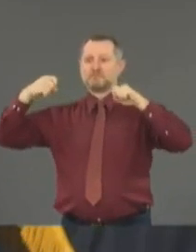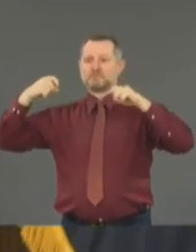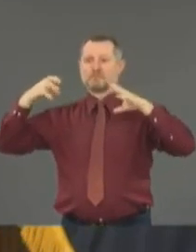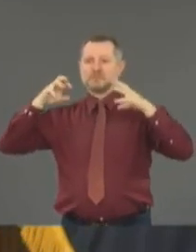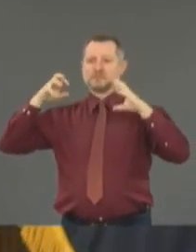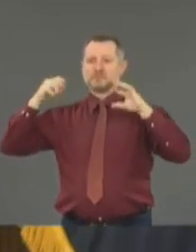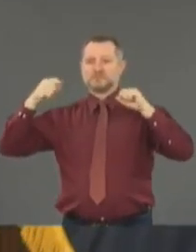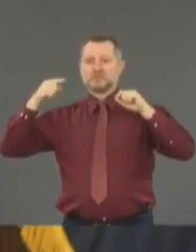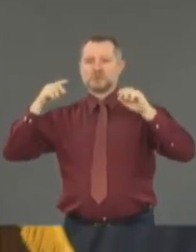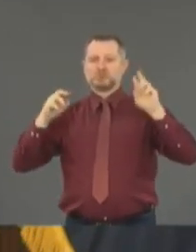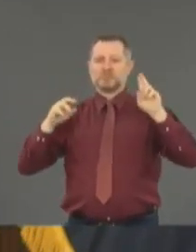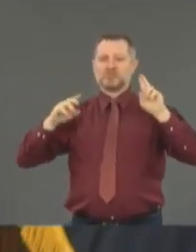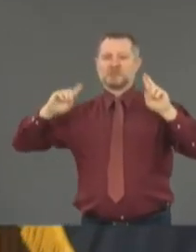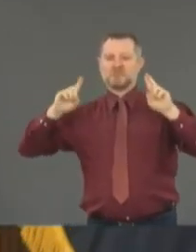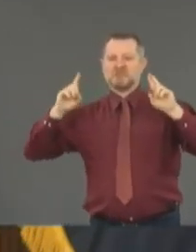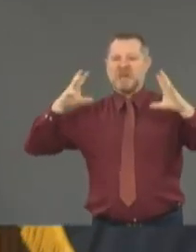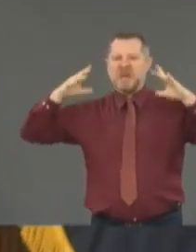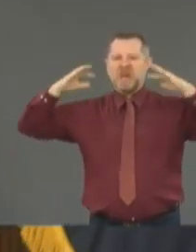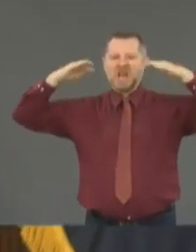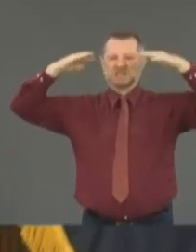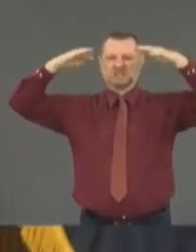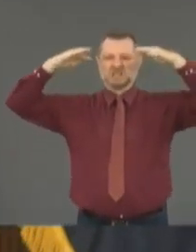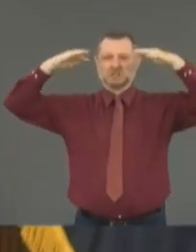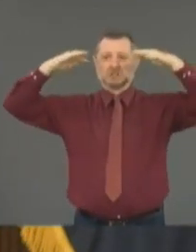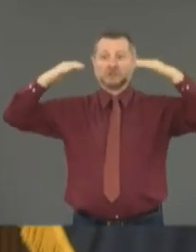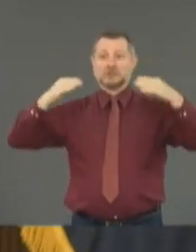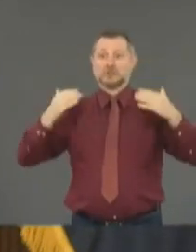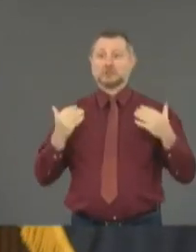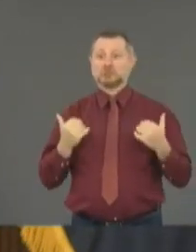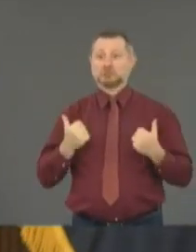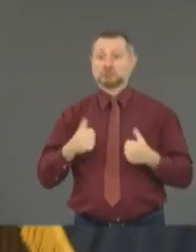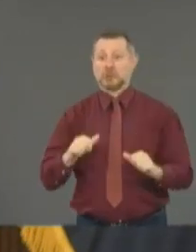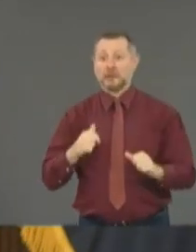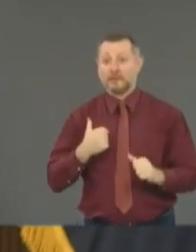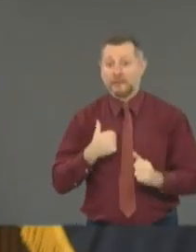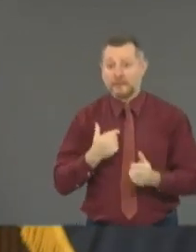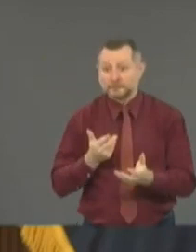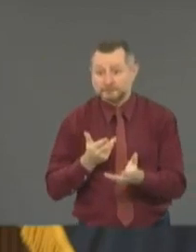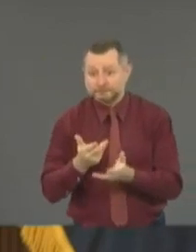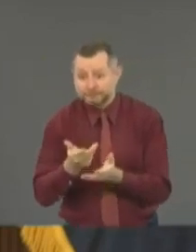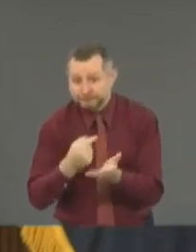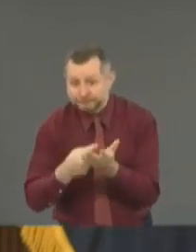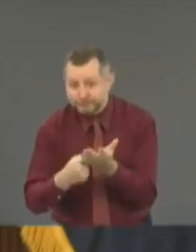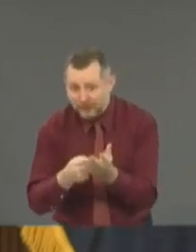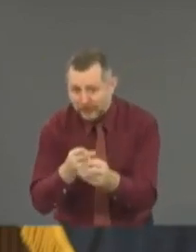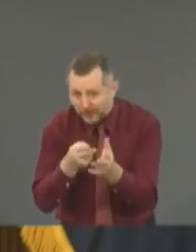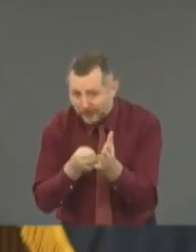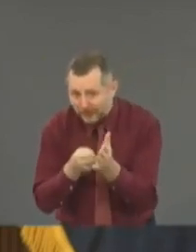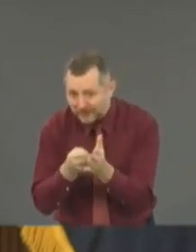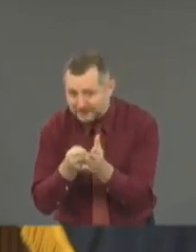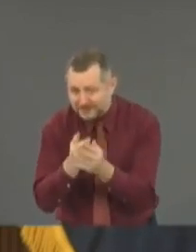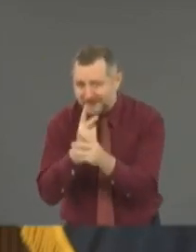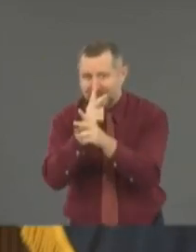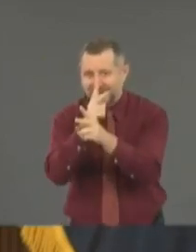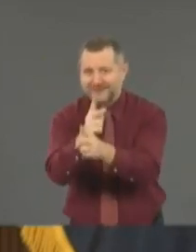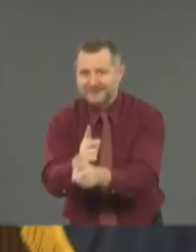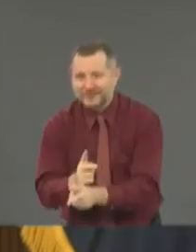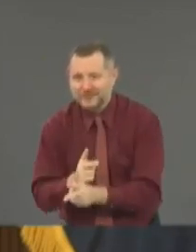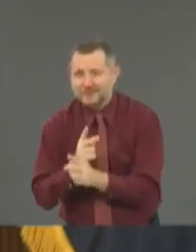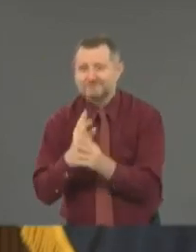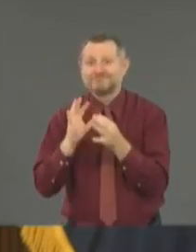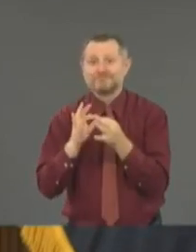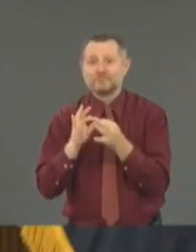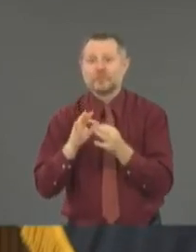So when you try to be honest and nuanced, the other side uses it against you. And